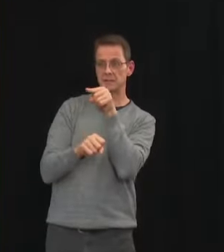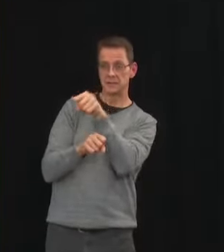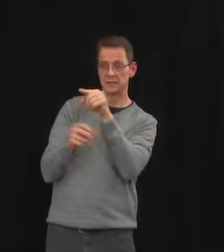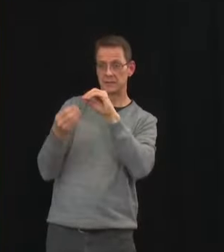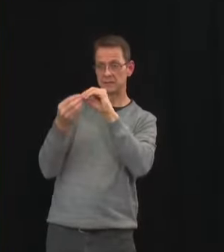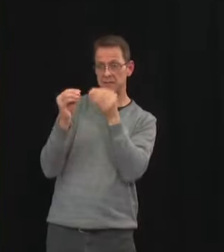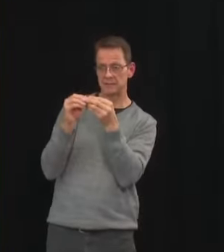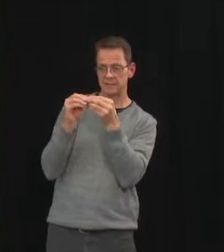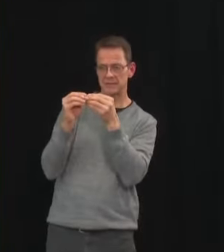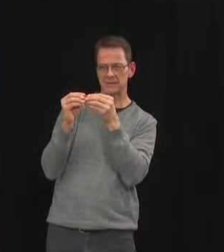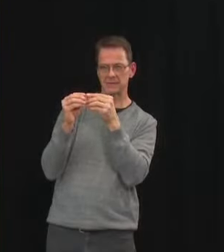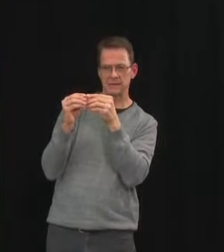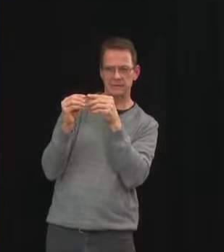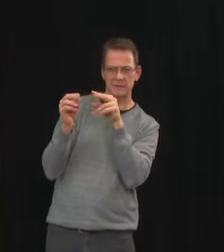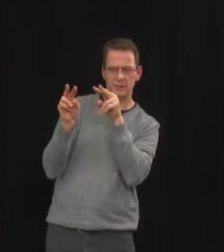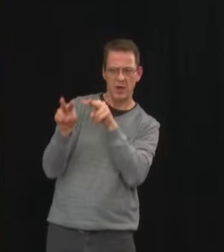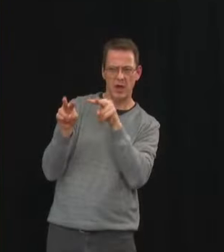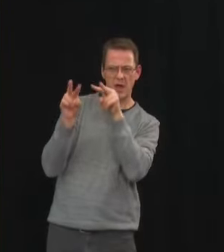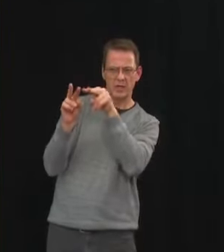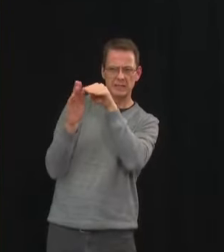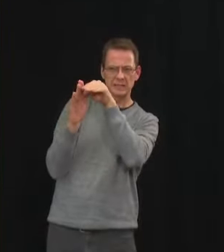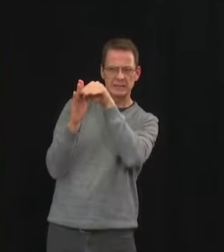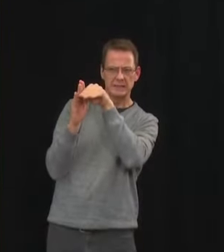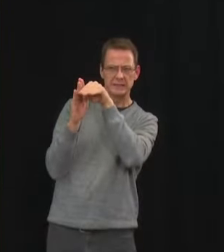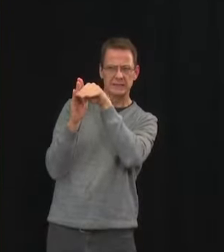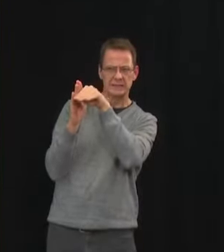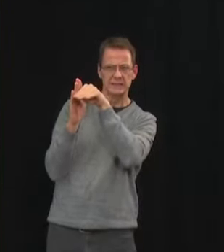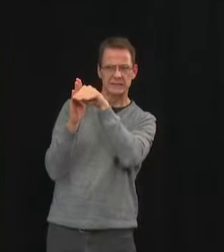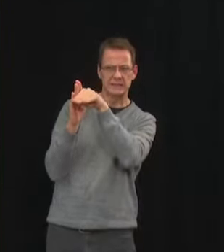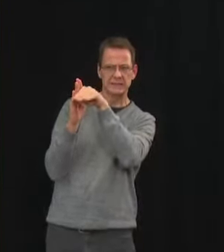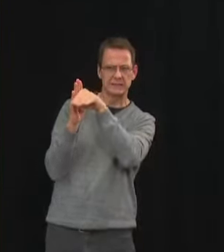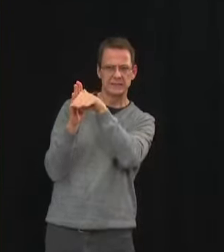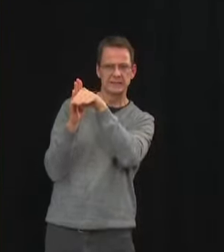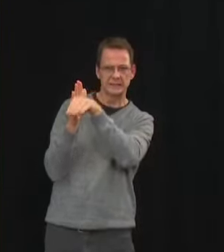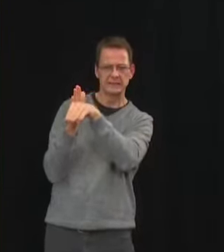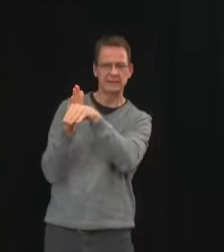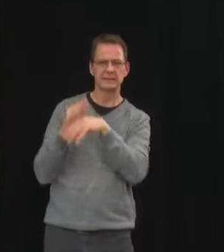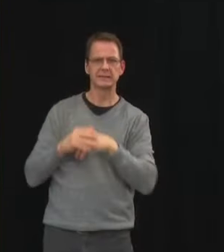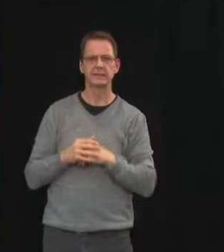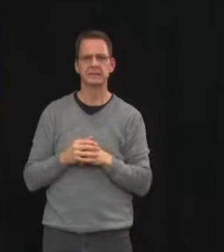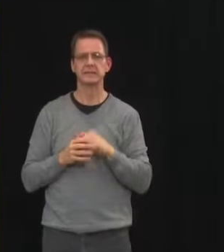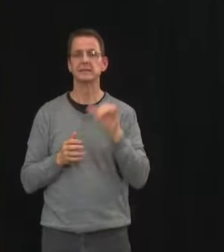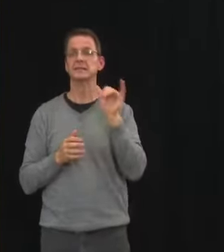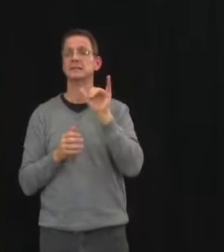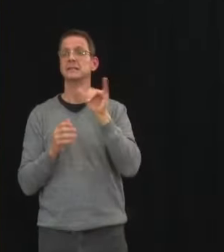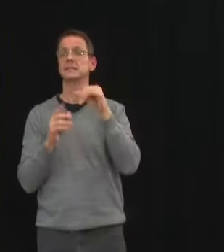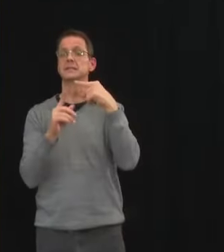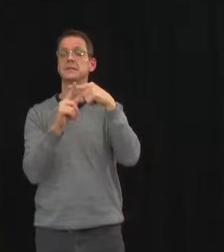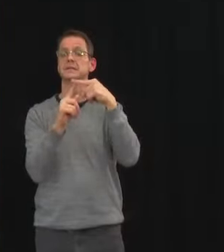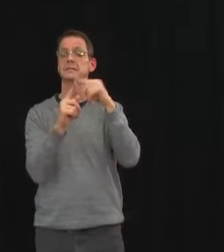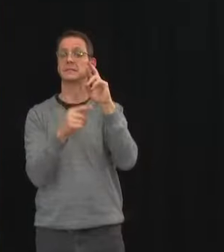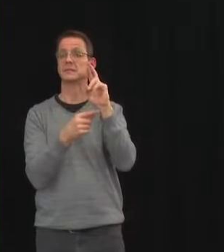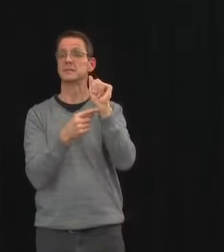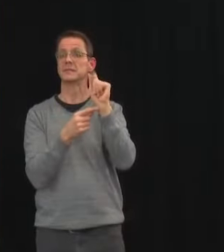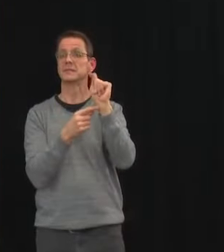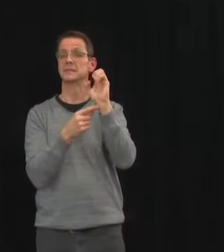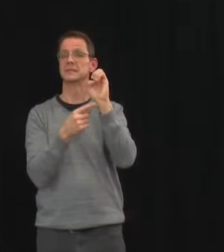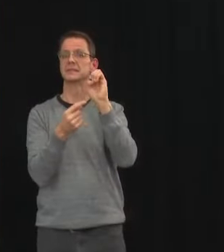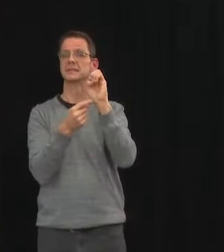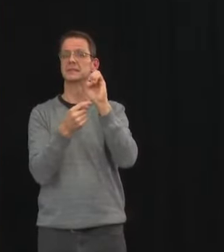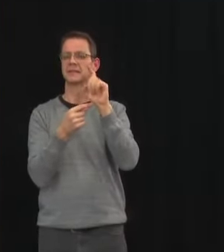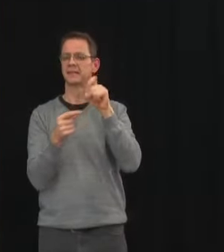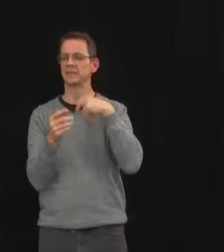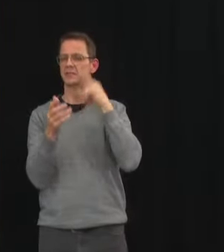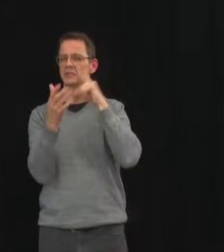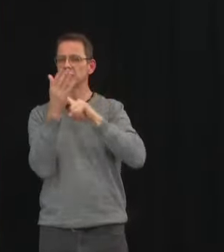rate to watch for any concerning shifts that may require us to pause or reverse our current approach. We are